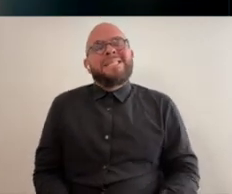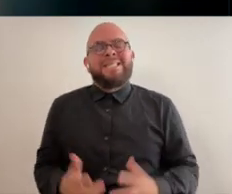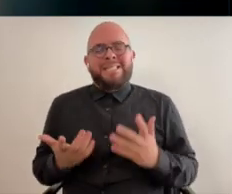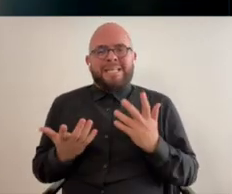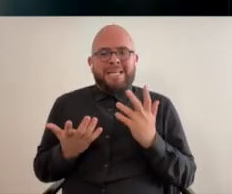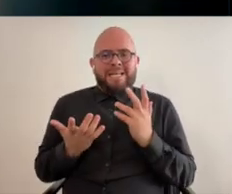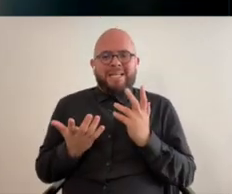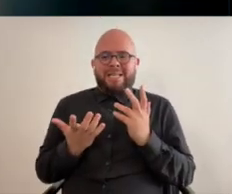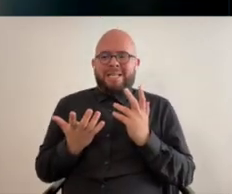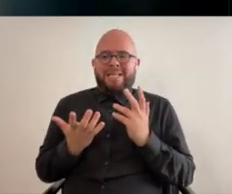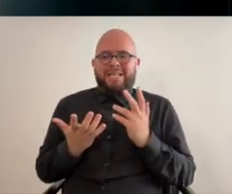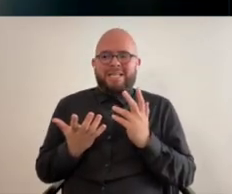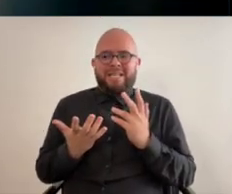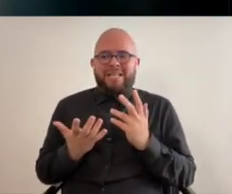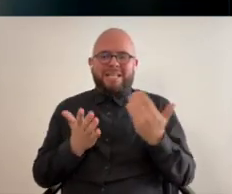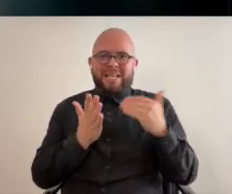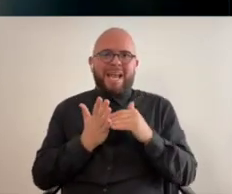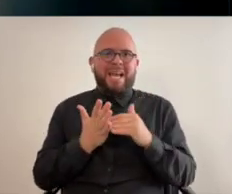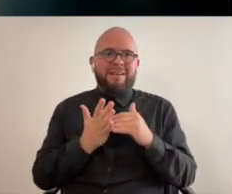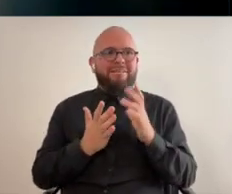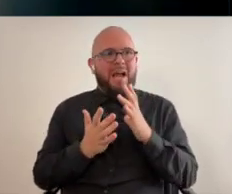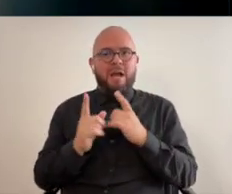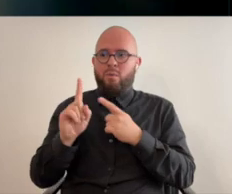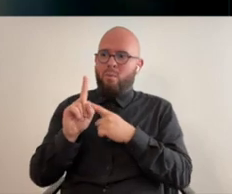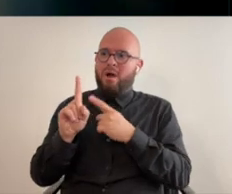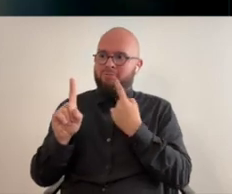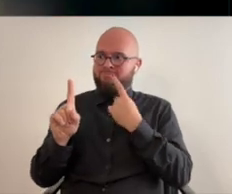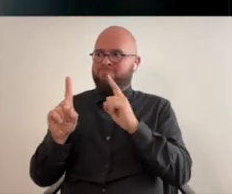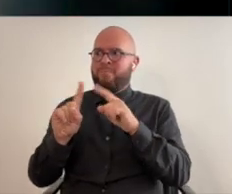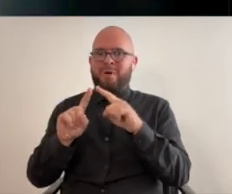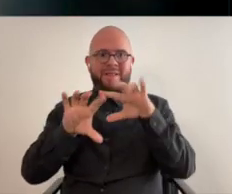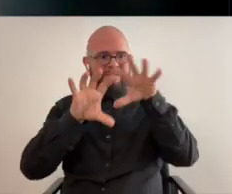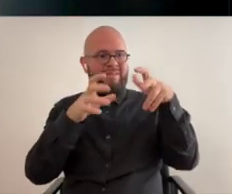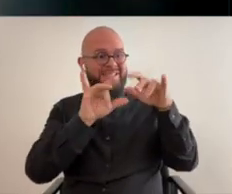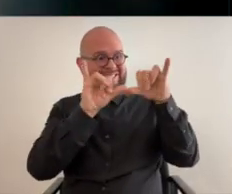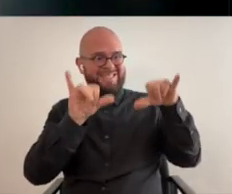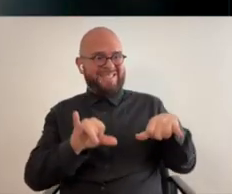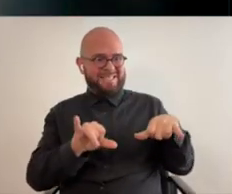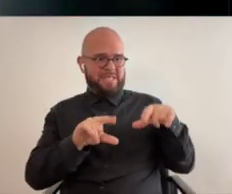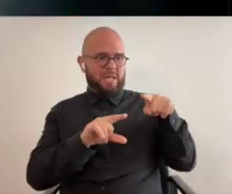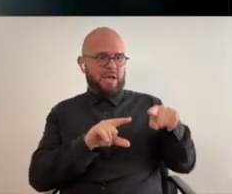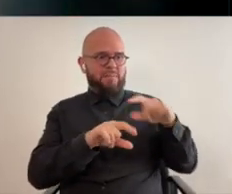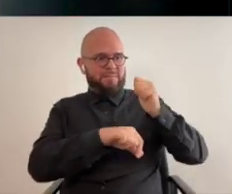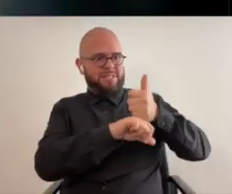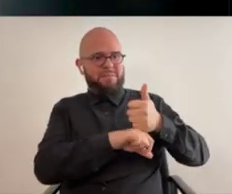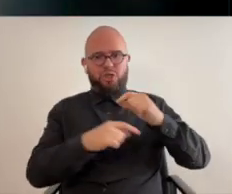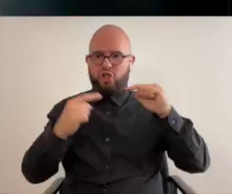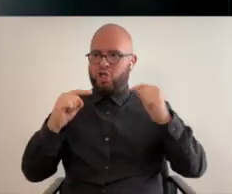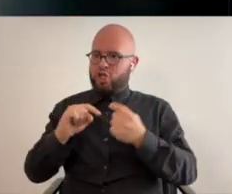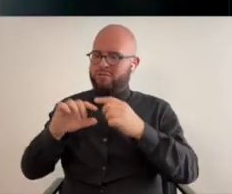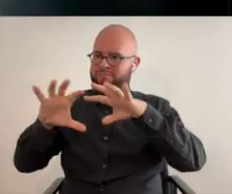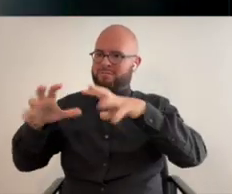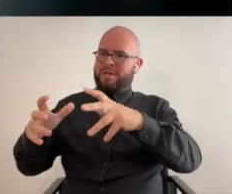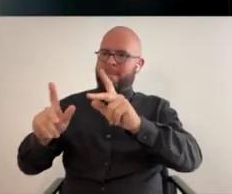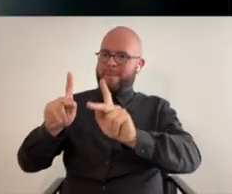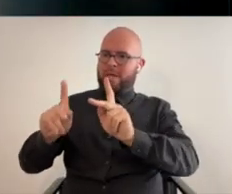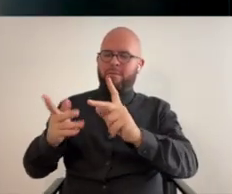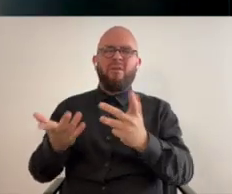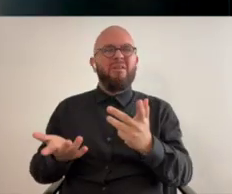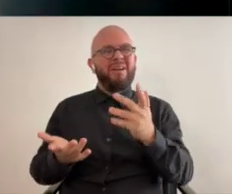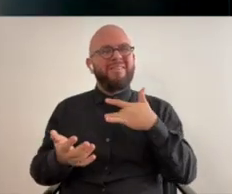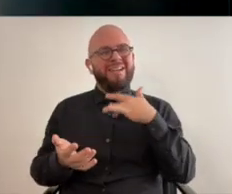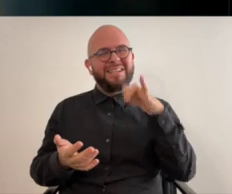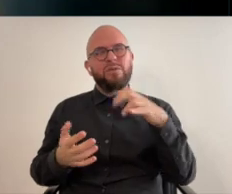no individual is going to be able to rise above is a system that is built to harm a whole group of people and that